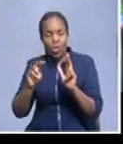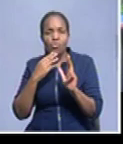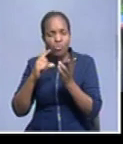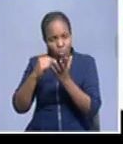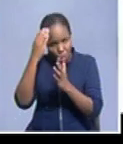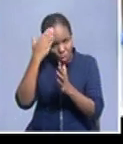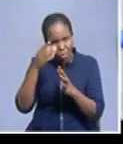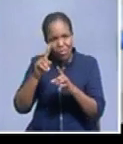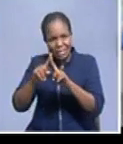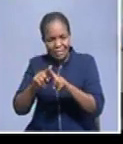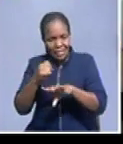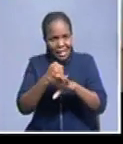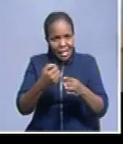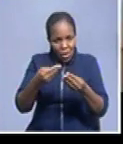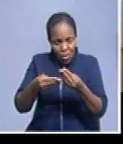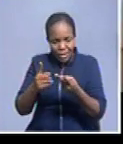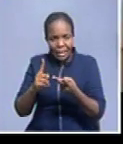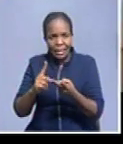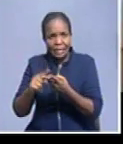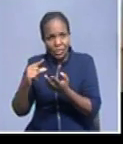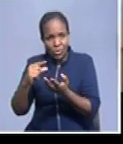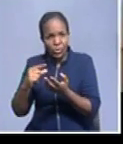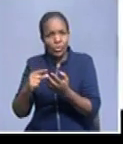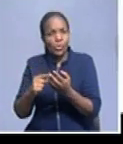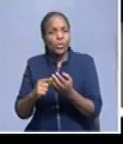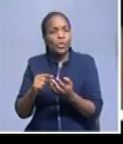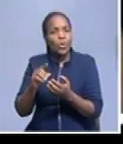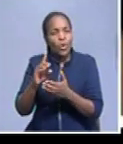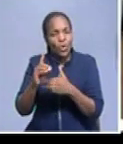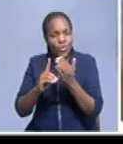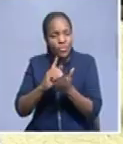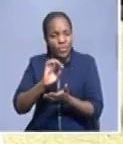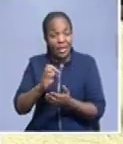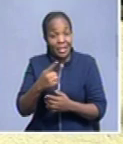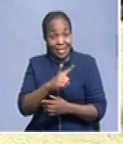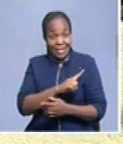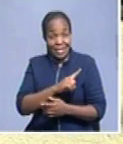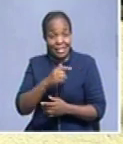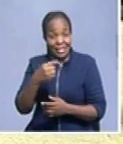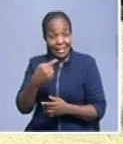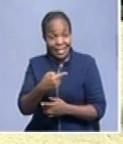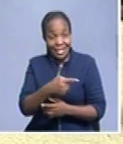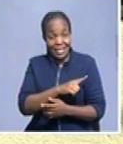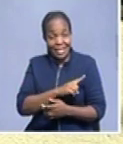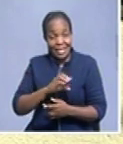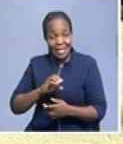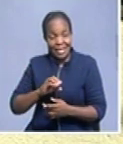has a similar story to tell. He too failed grade 12 once in 2010. I failed English